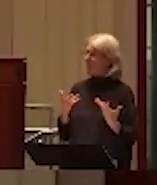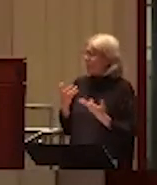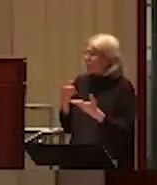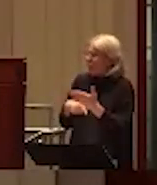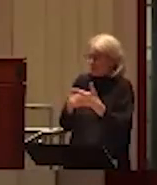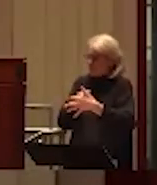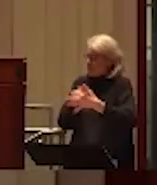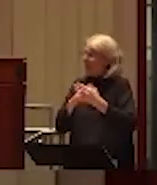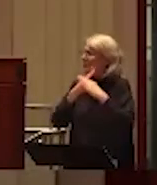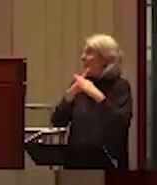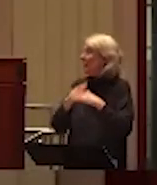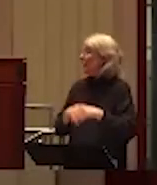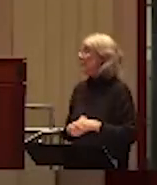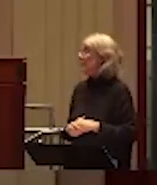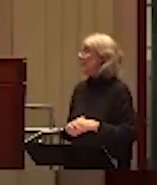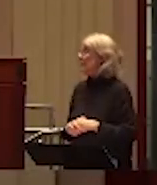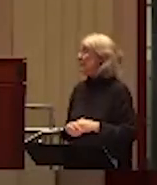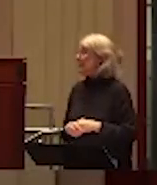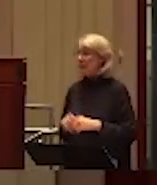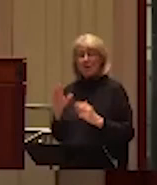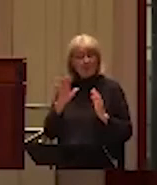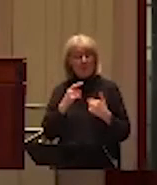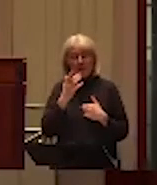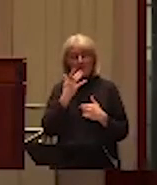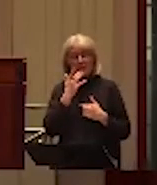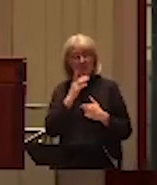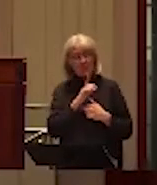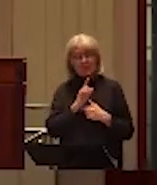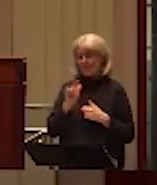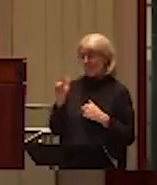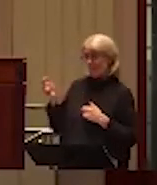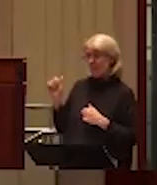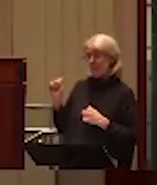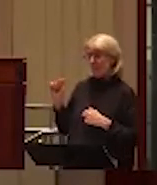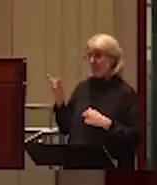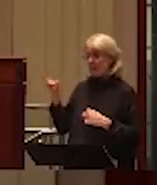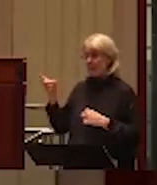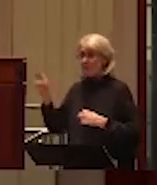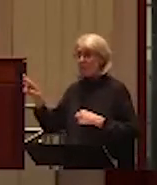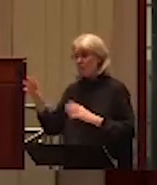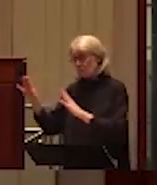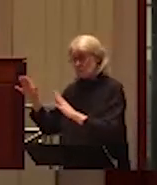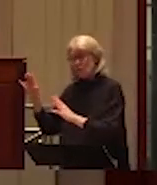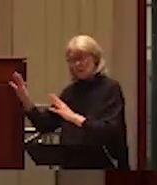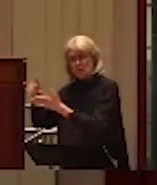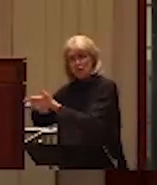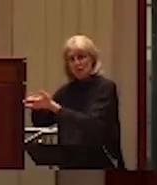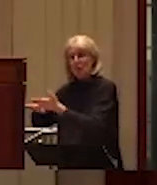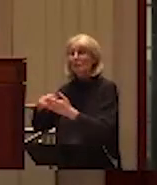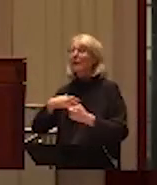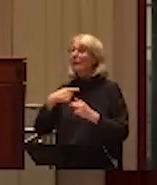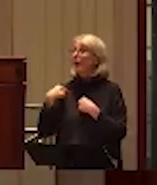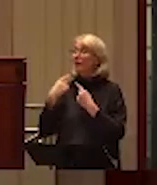I do want to hand this off to Alexander because you have the research on this. But I can tell you just from the anecdotal experience of the men that I